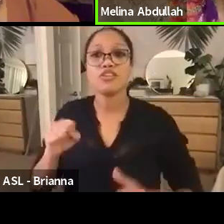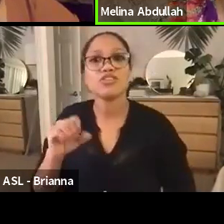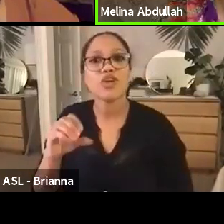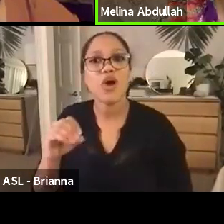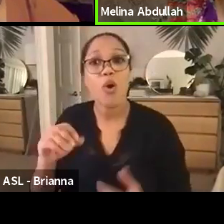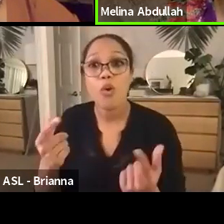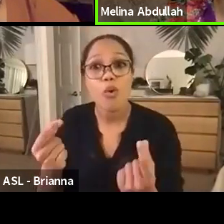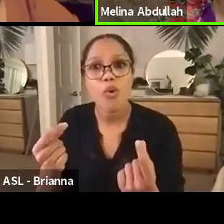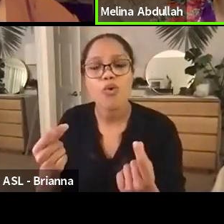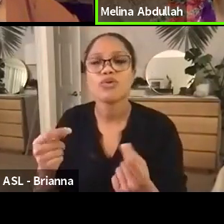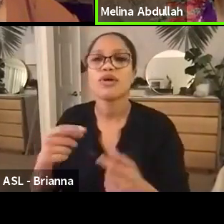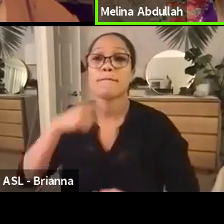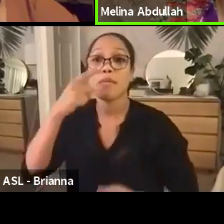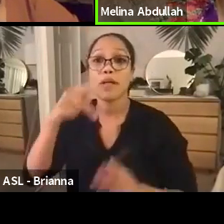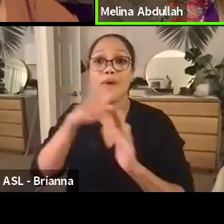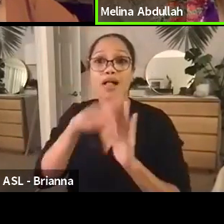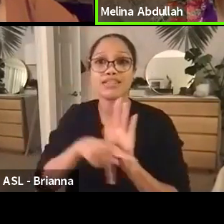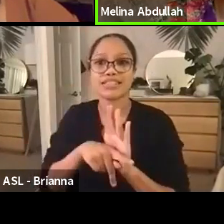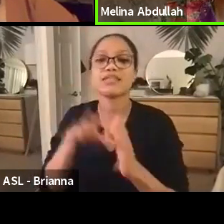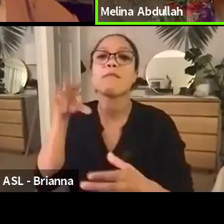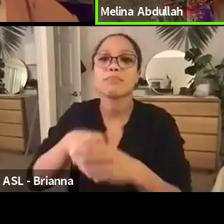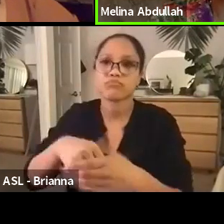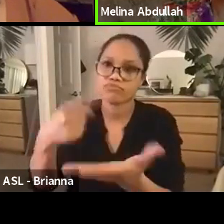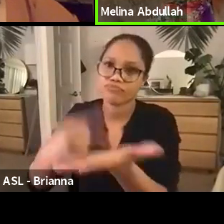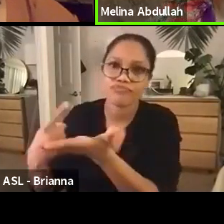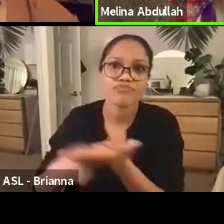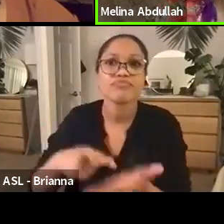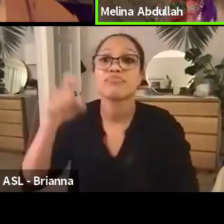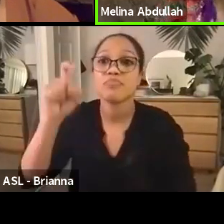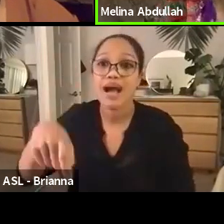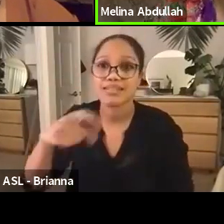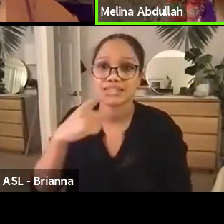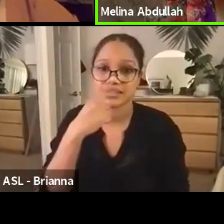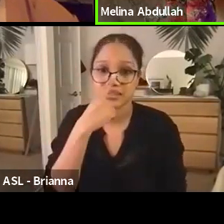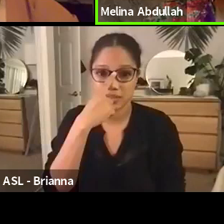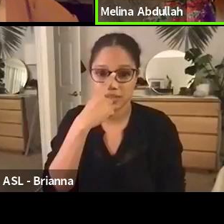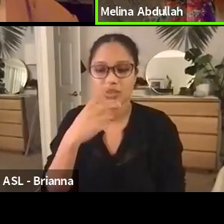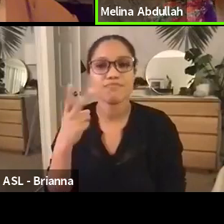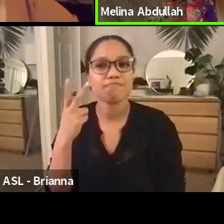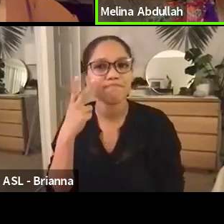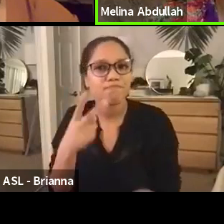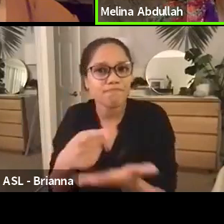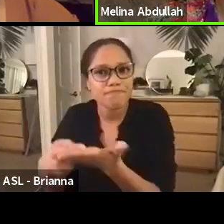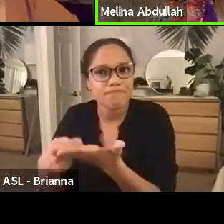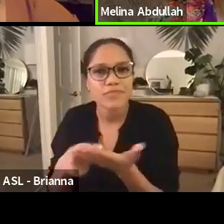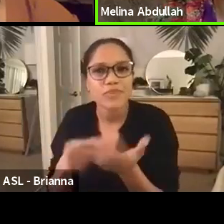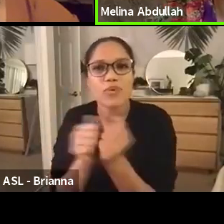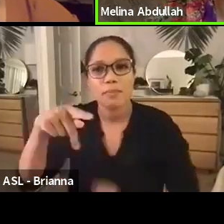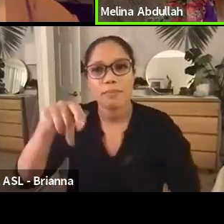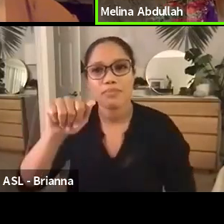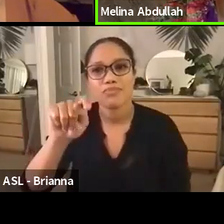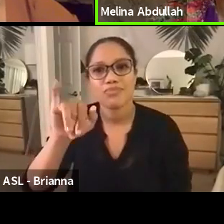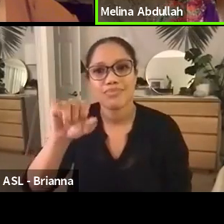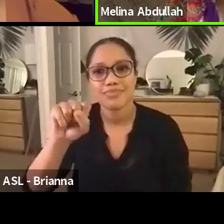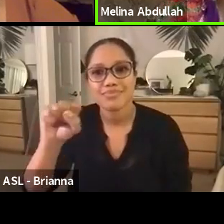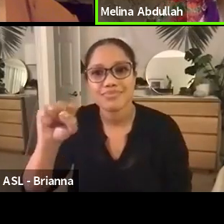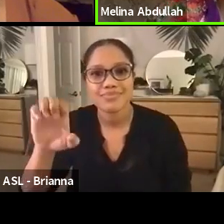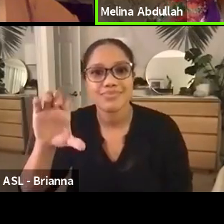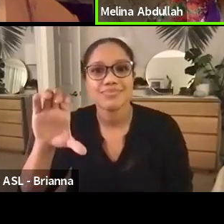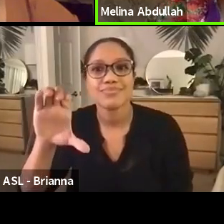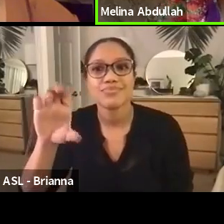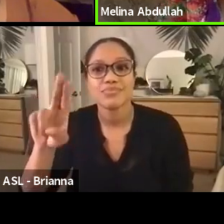And so we're going to talk with visionaries behind the Breathe Act. Patrice Cullors, co-founder of Black Lives Matter.